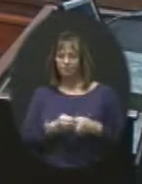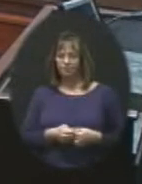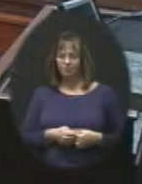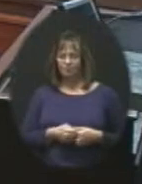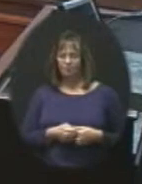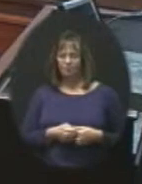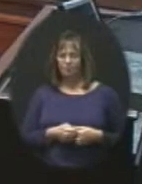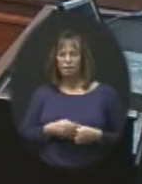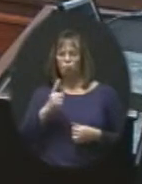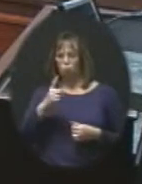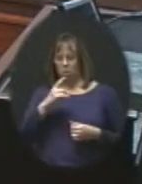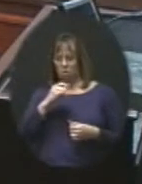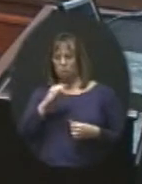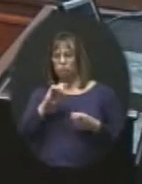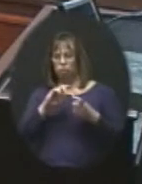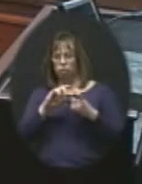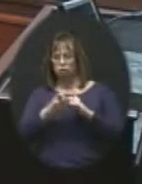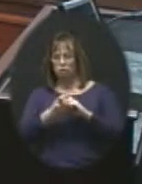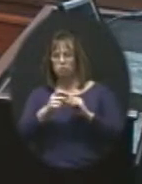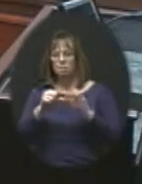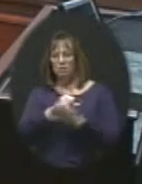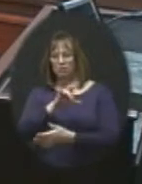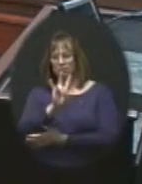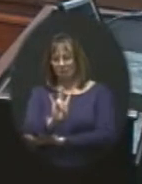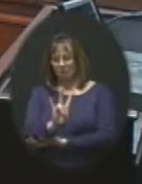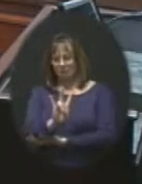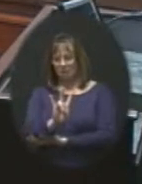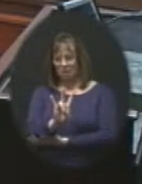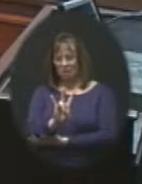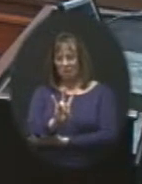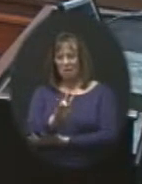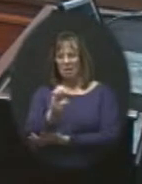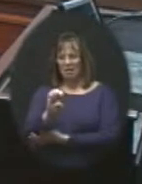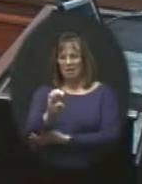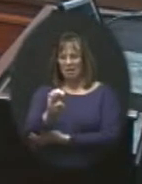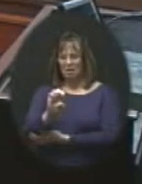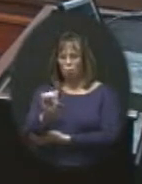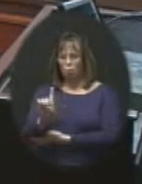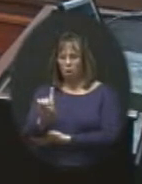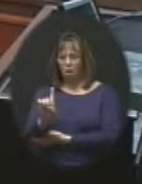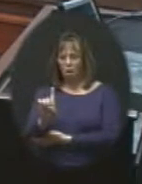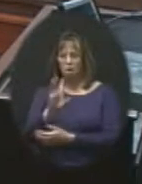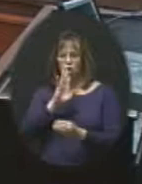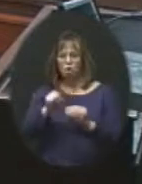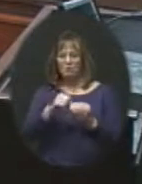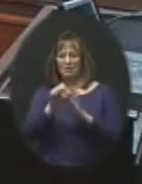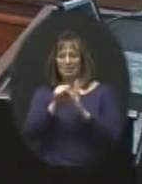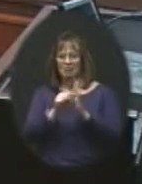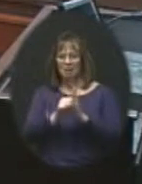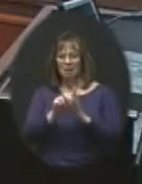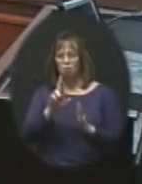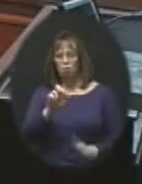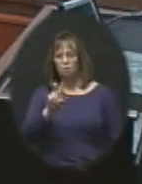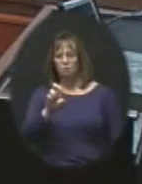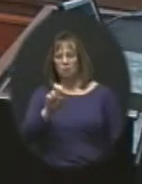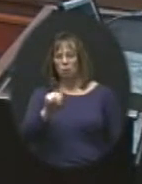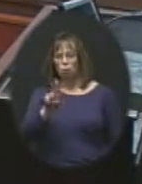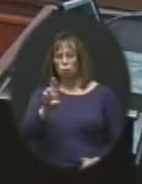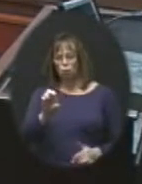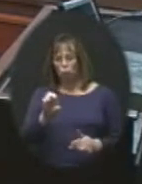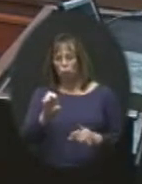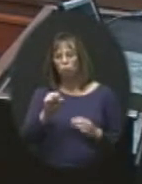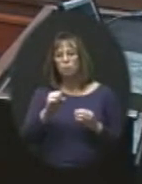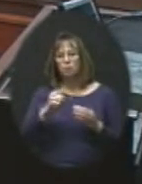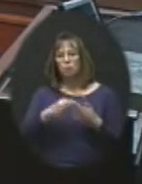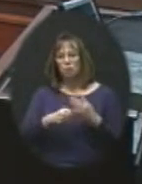The one where there is a change is on page seven, and that's E1, and that's talking about the state revenues. What this does do,